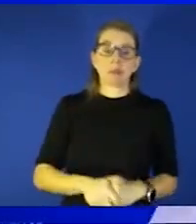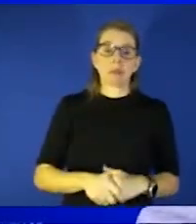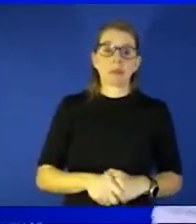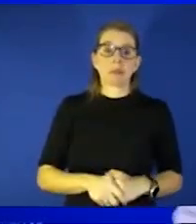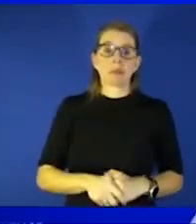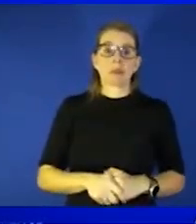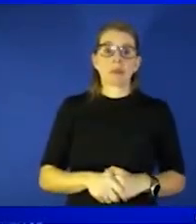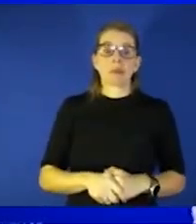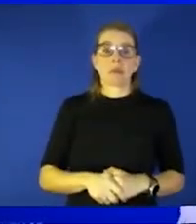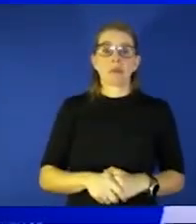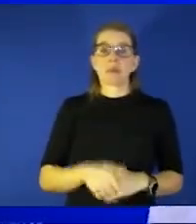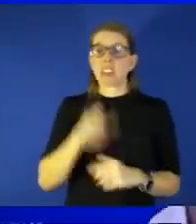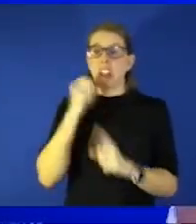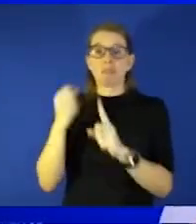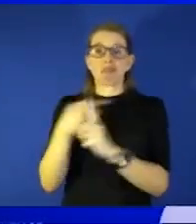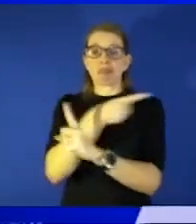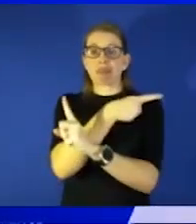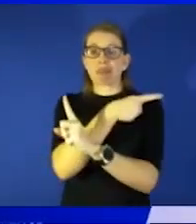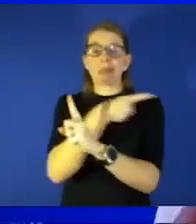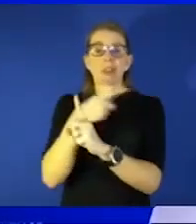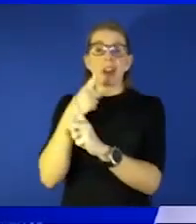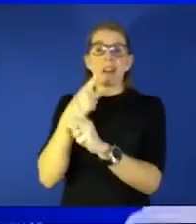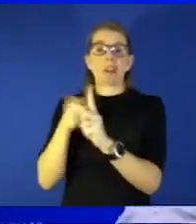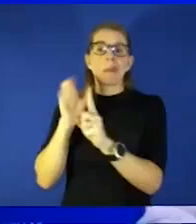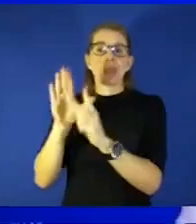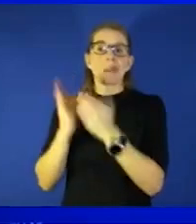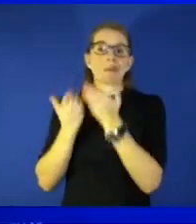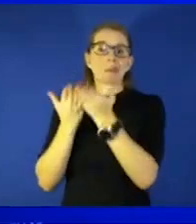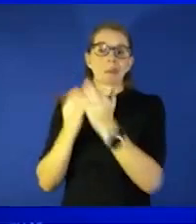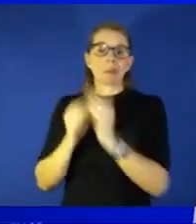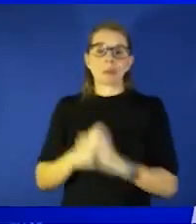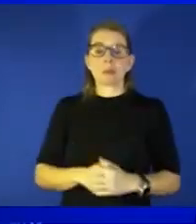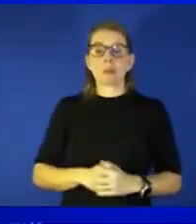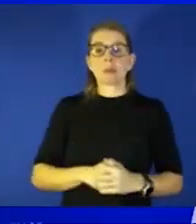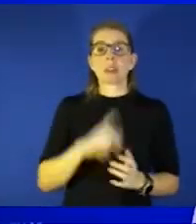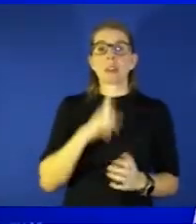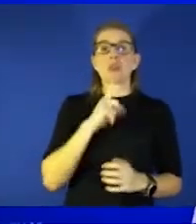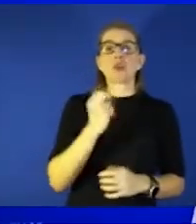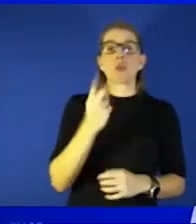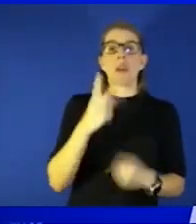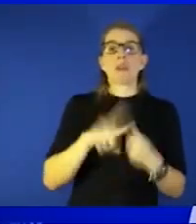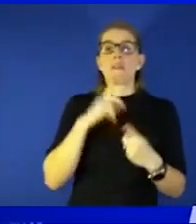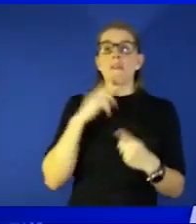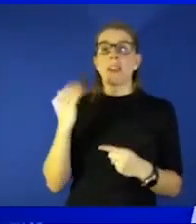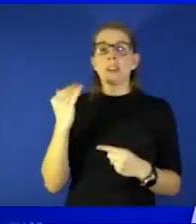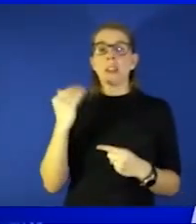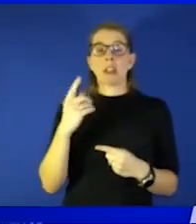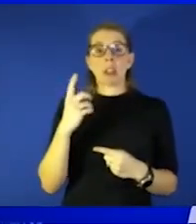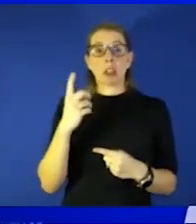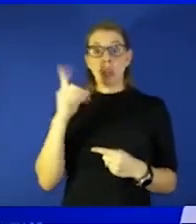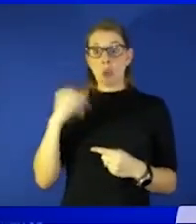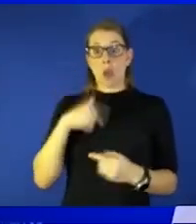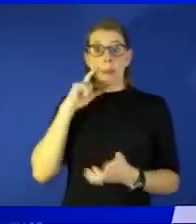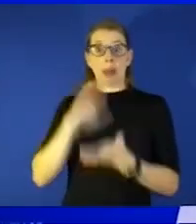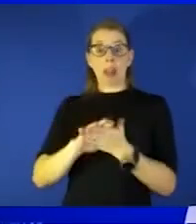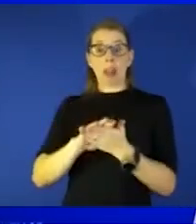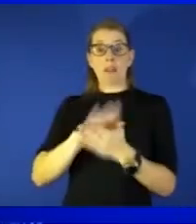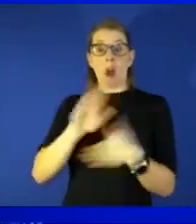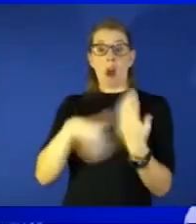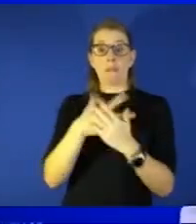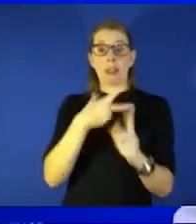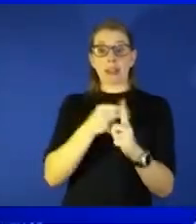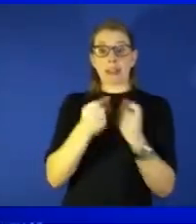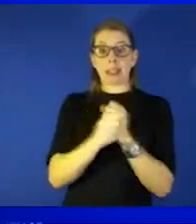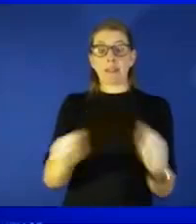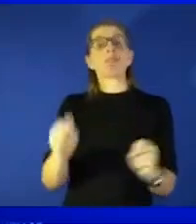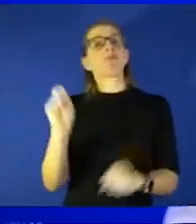as far as that goes you know that being said 12 to 15 overall do i believe those vaccines are safe 100 is there